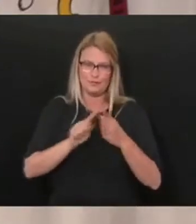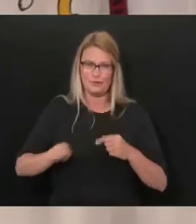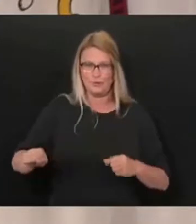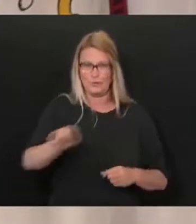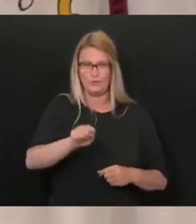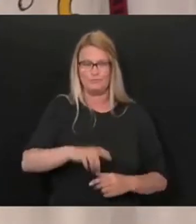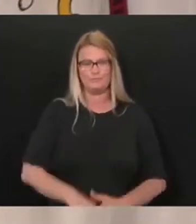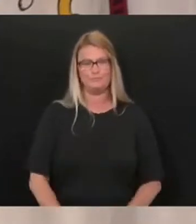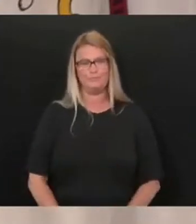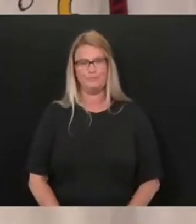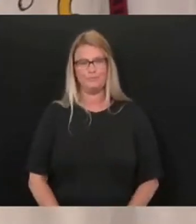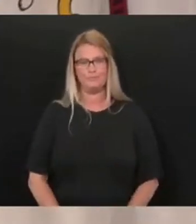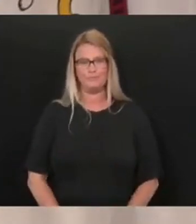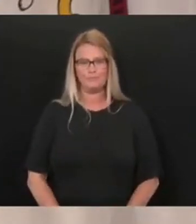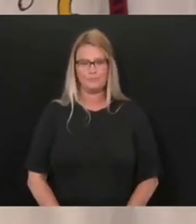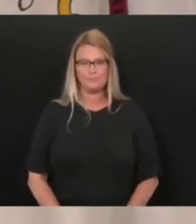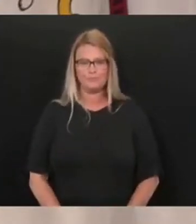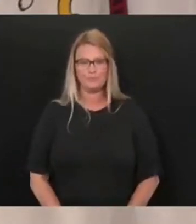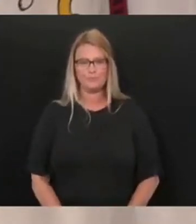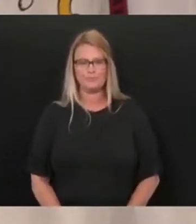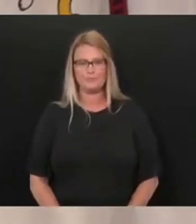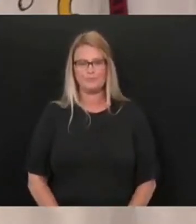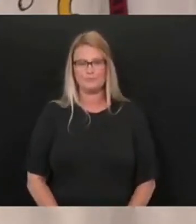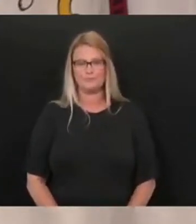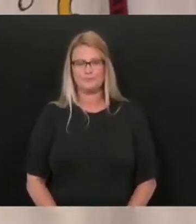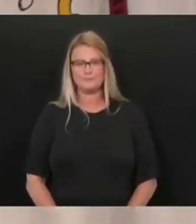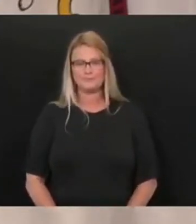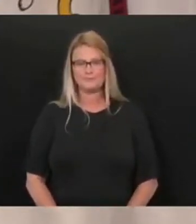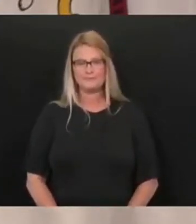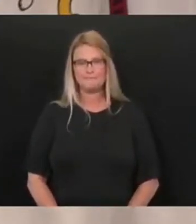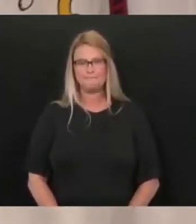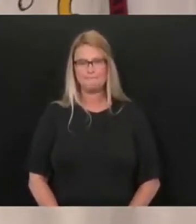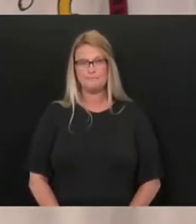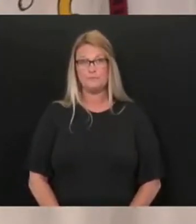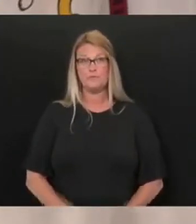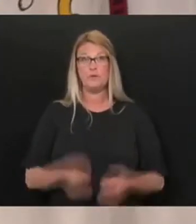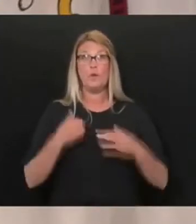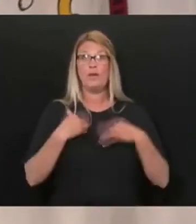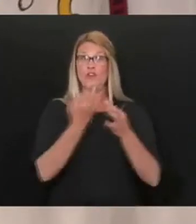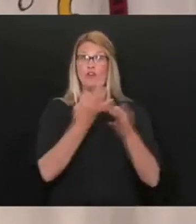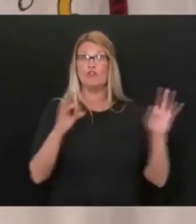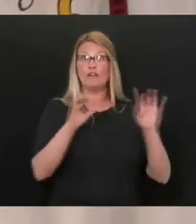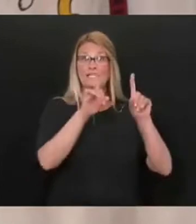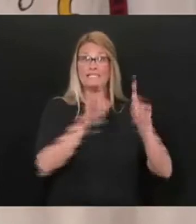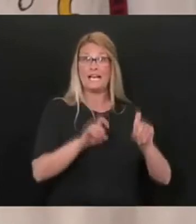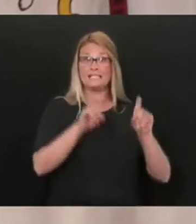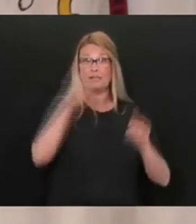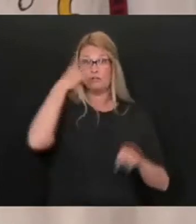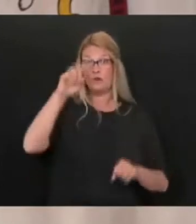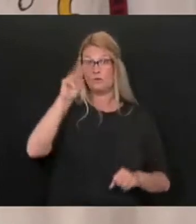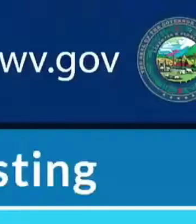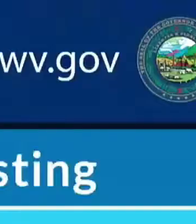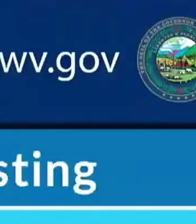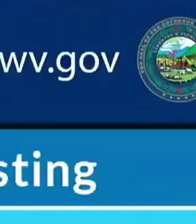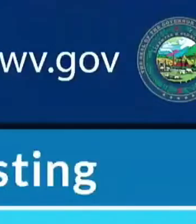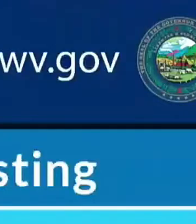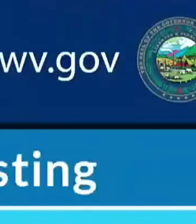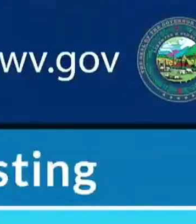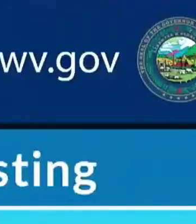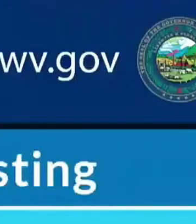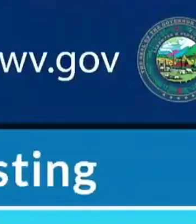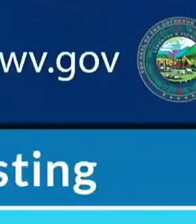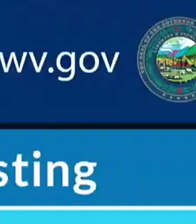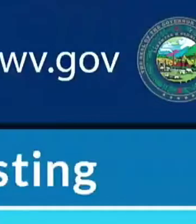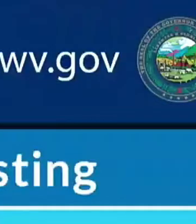Now, if I could just go through some more, you know, things. We have our free testing for our minorities and all of our vulnerable